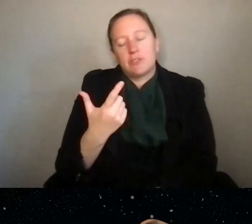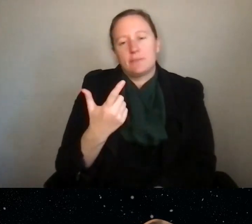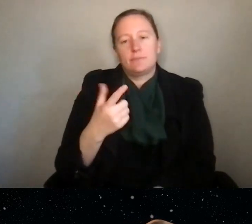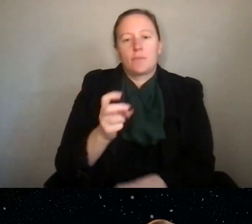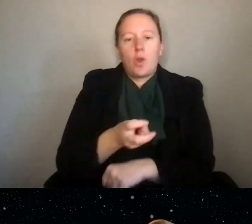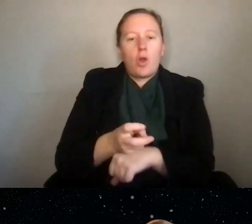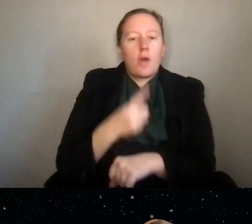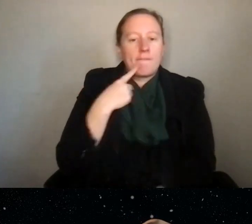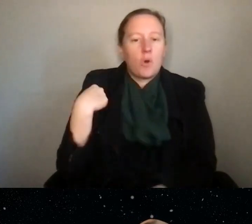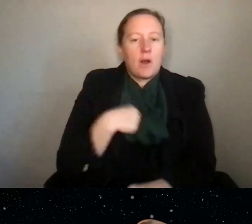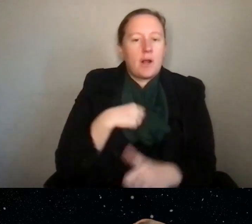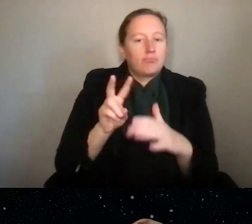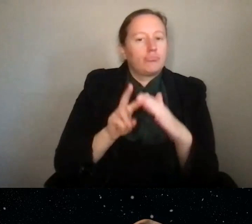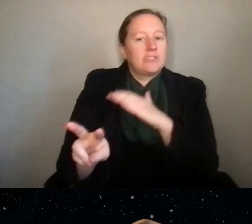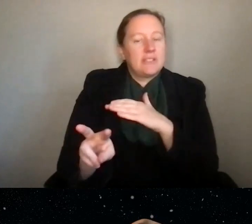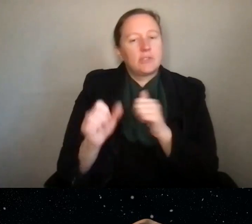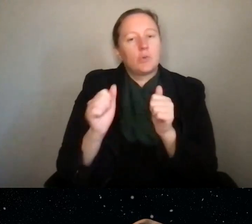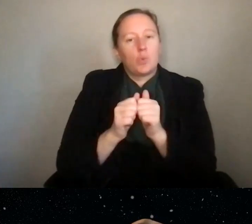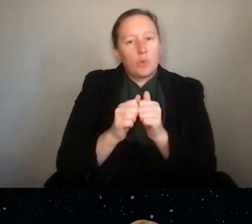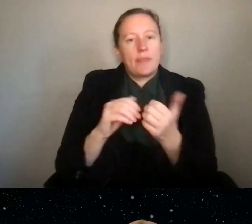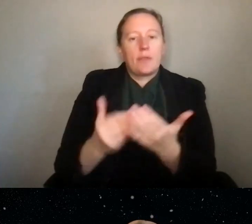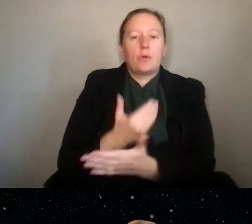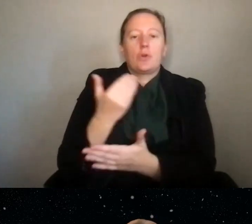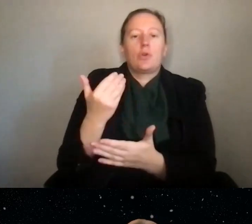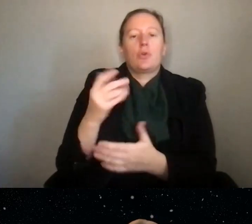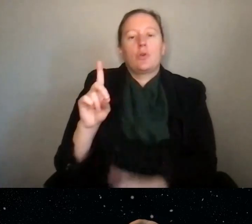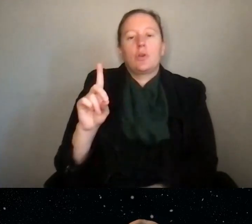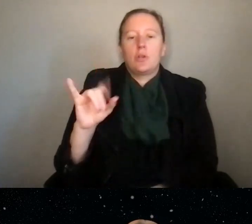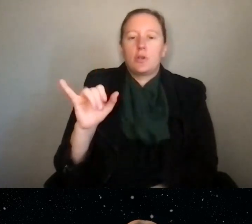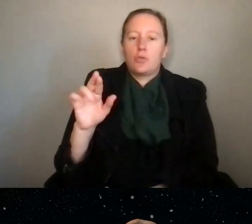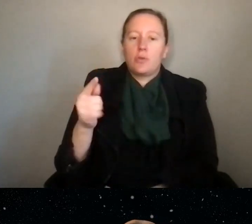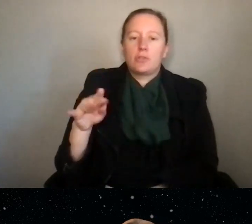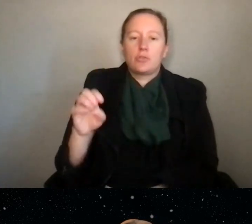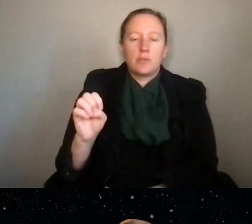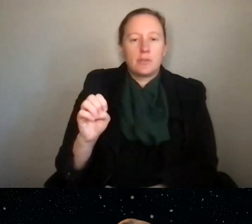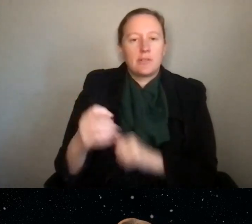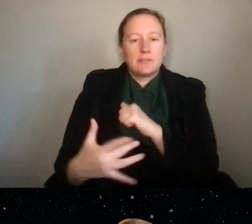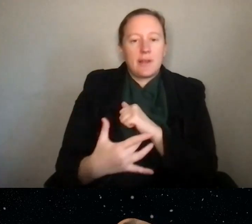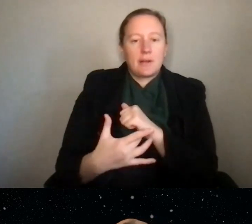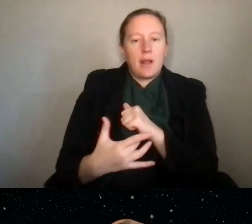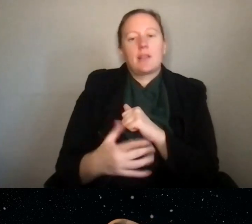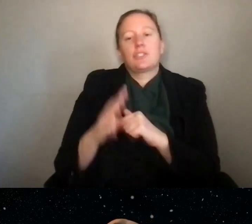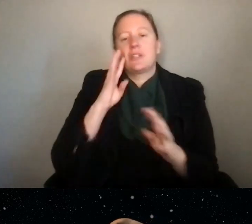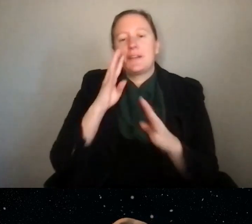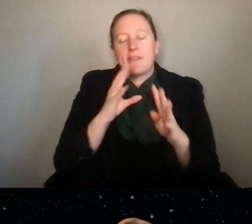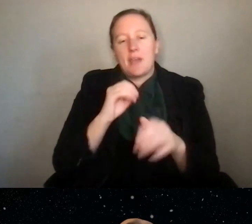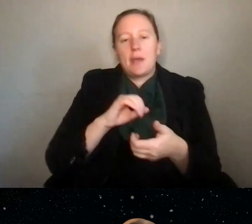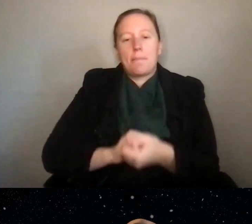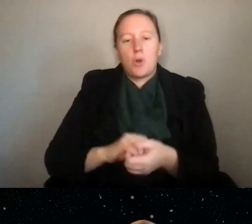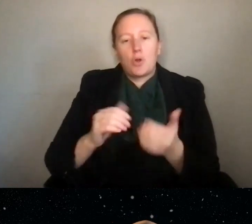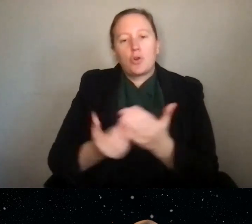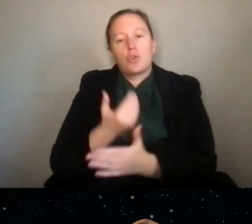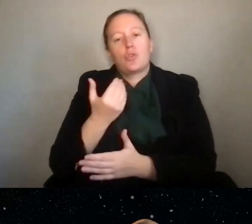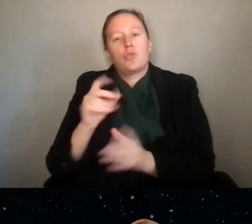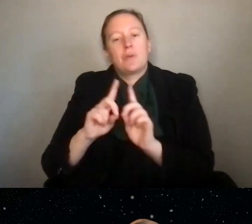predict, you know, with this new directorate that we have technology innovation and partnerships with this new division, which